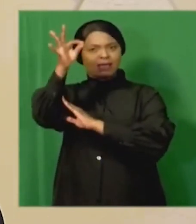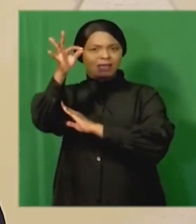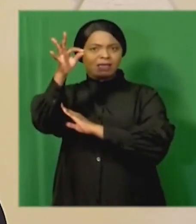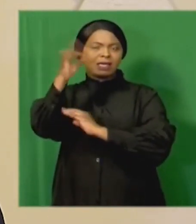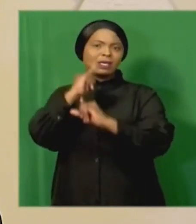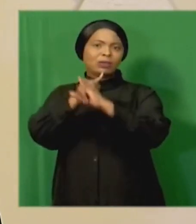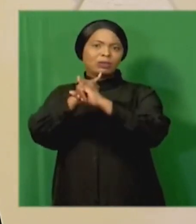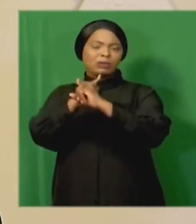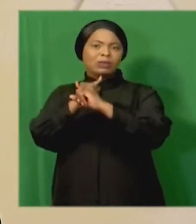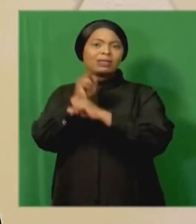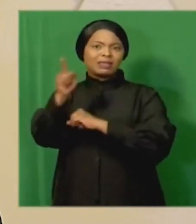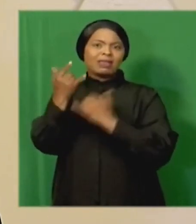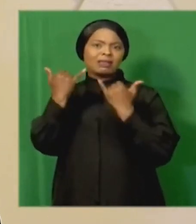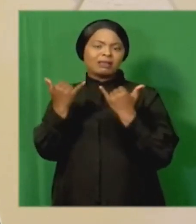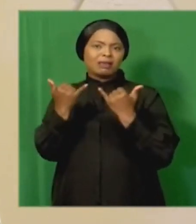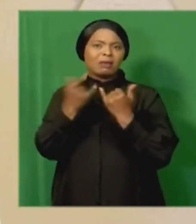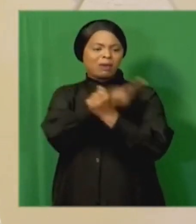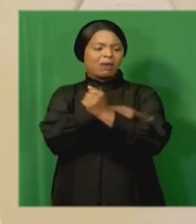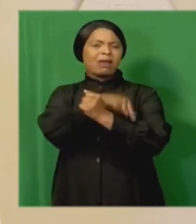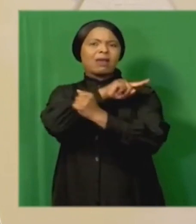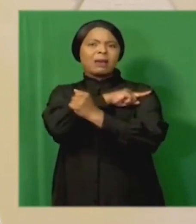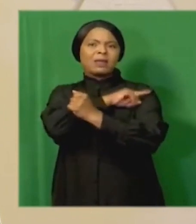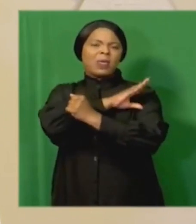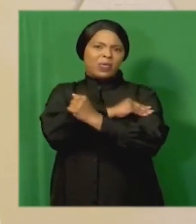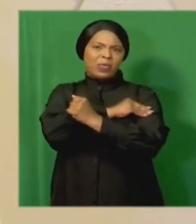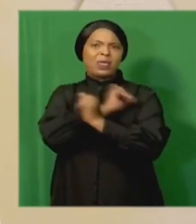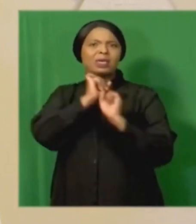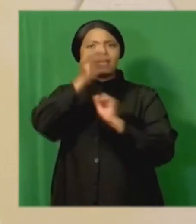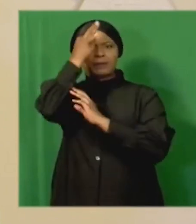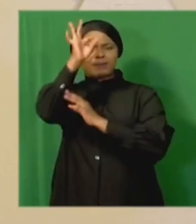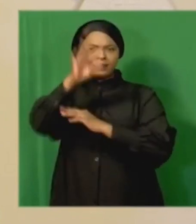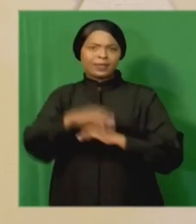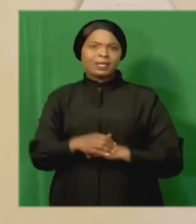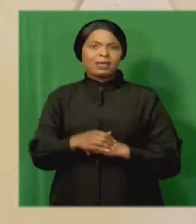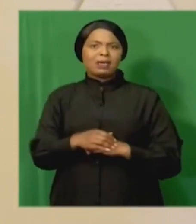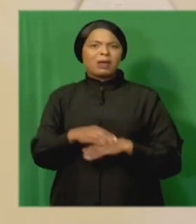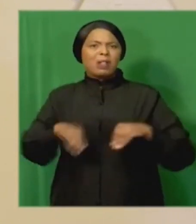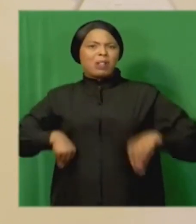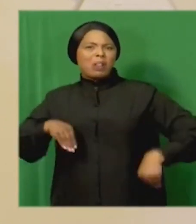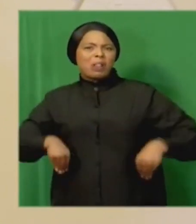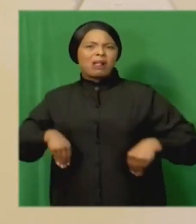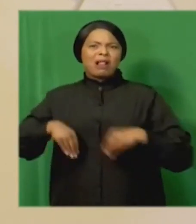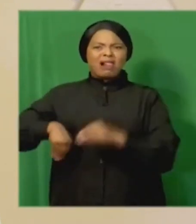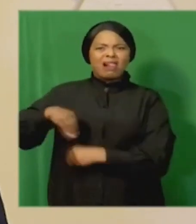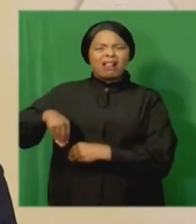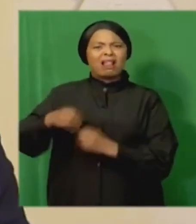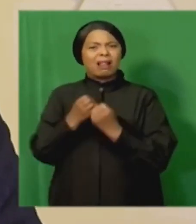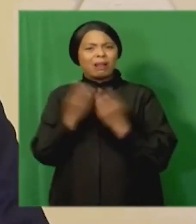and thus undermine the capacity of the state. The corruption that was perpetrated